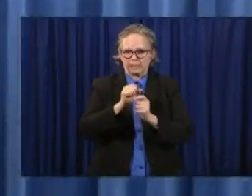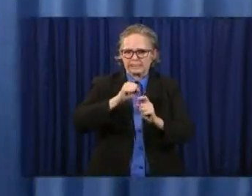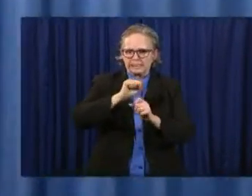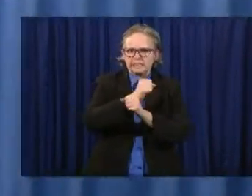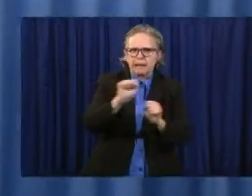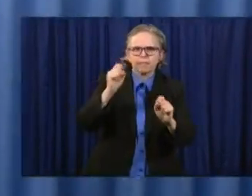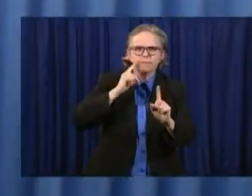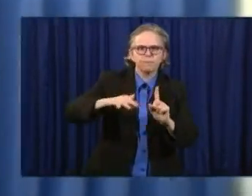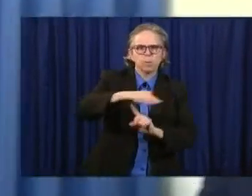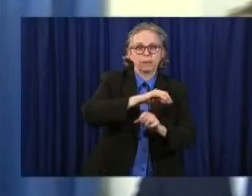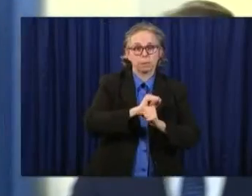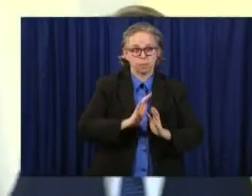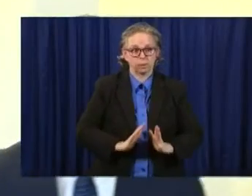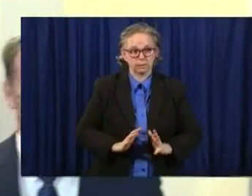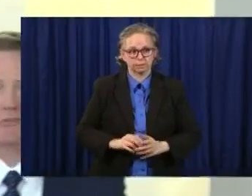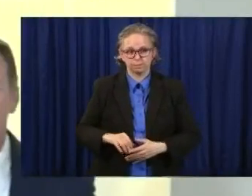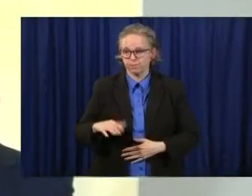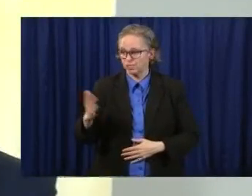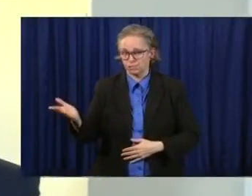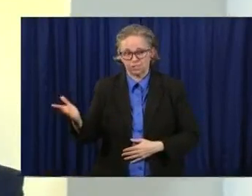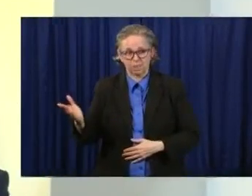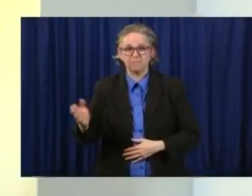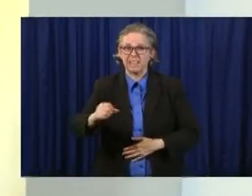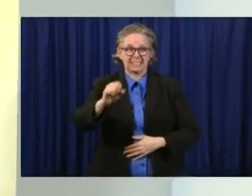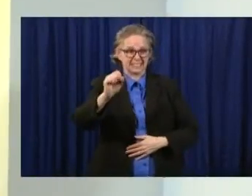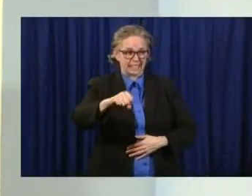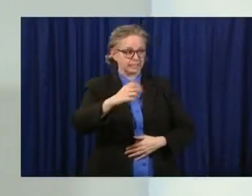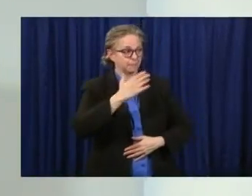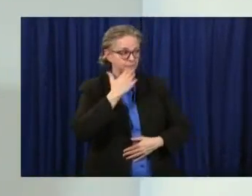Yeah. Thanks, Governor. And, Jim,